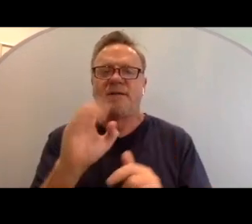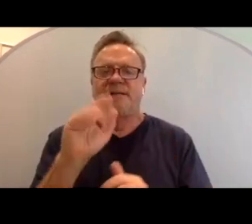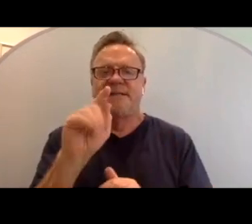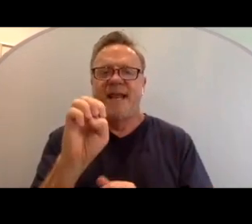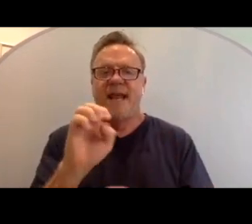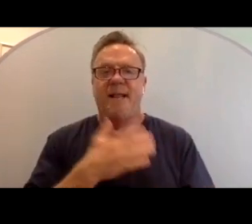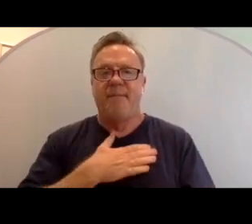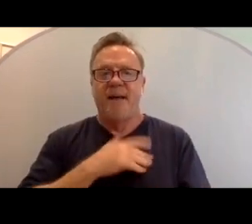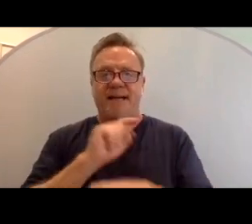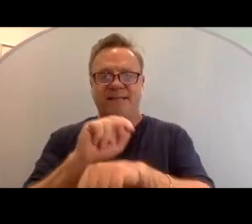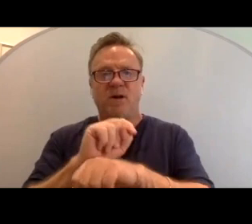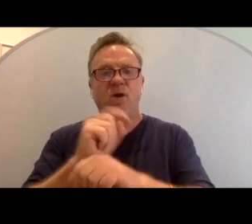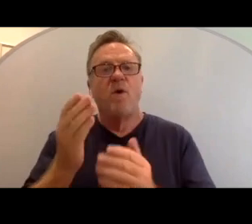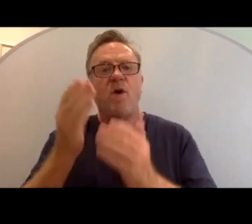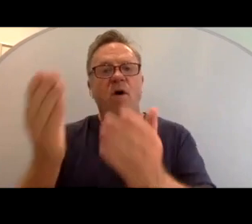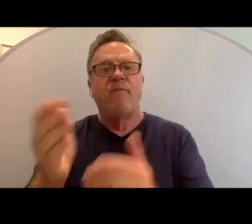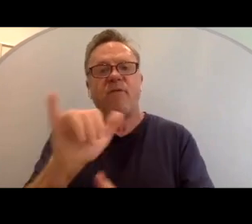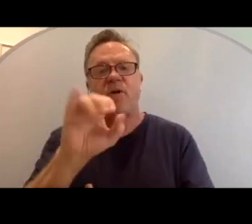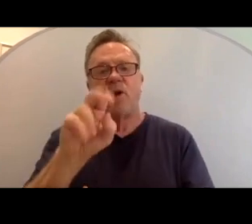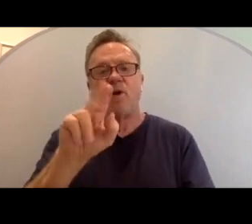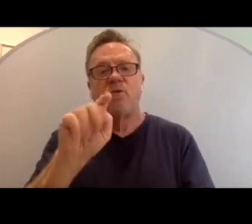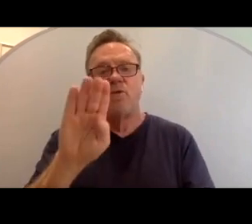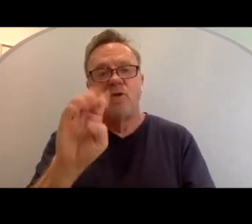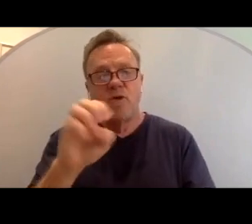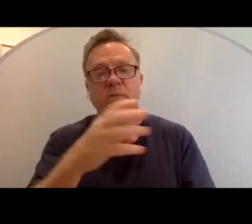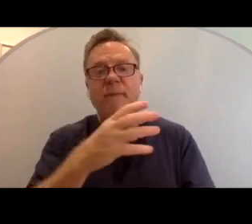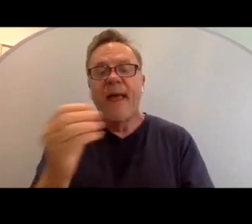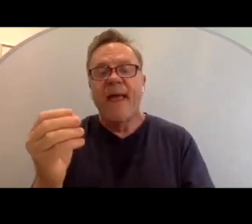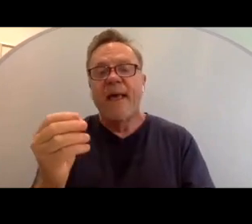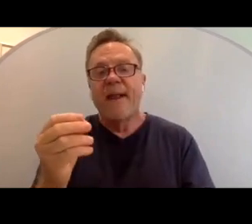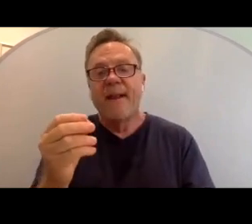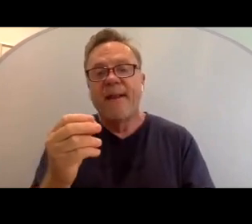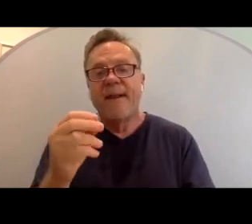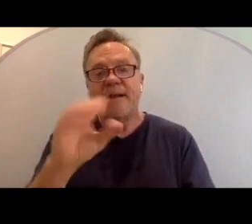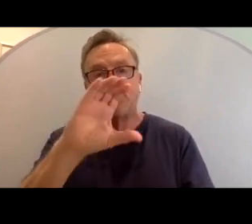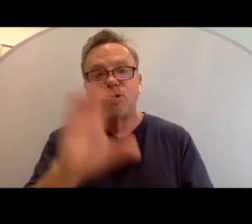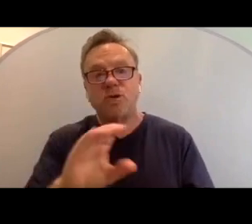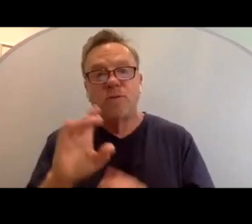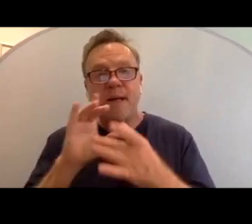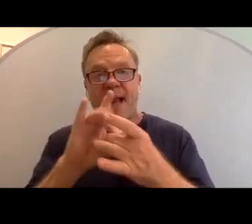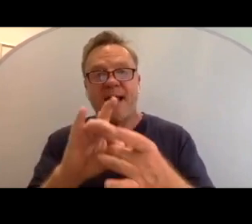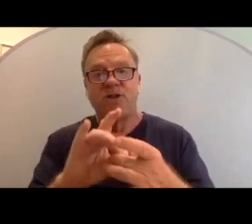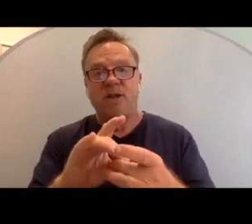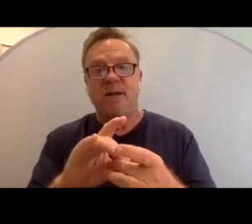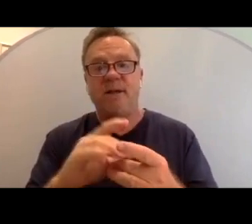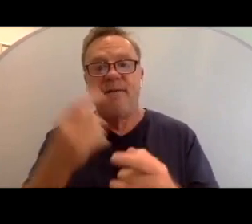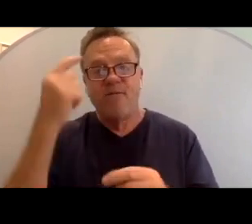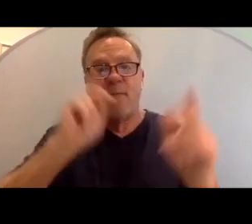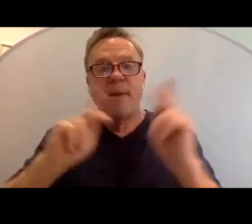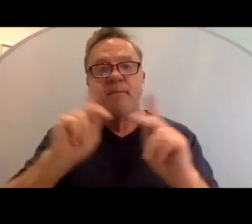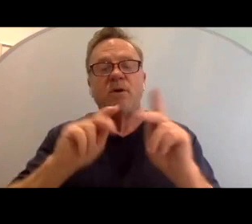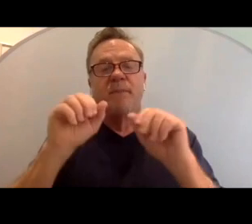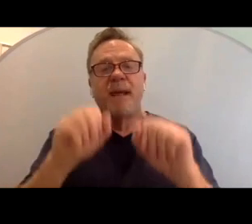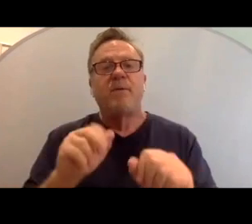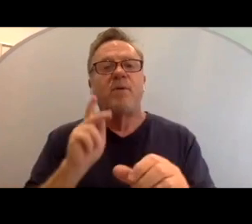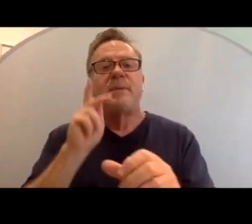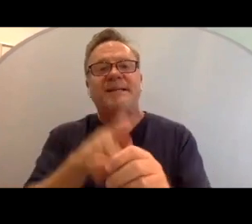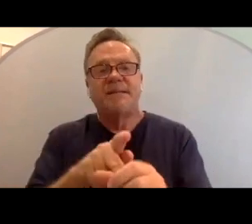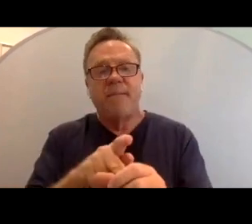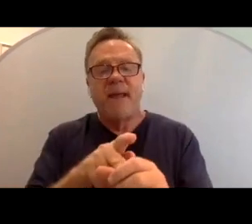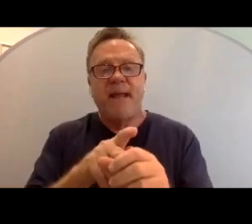offering a YouTube and Zoom connection for people to be able to participate